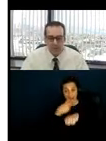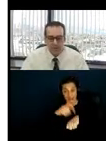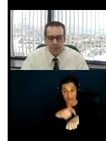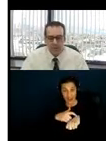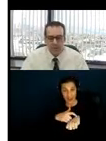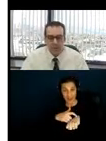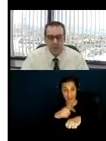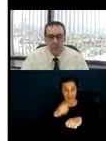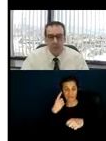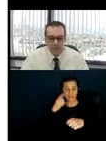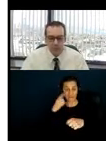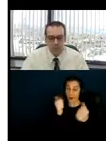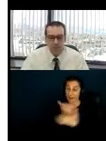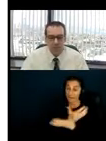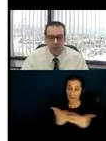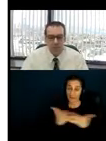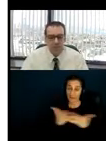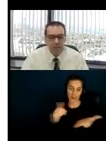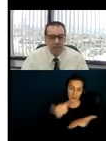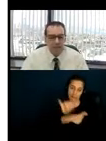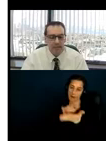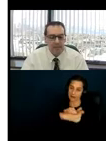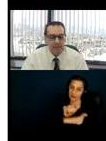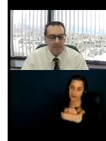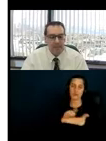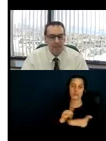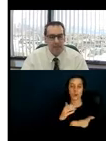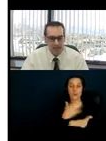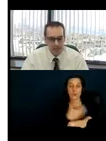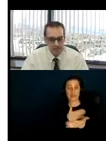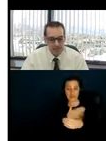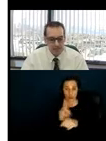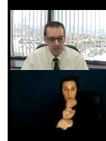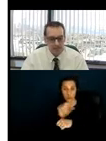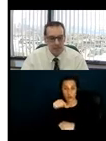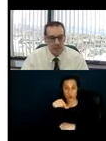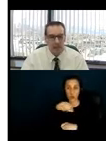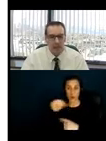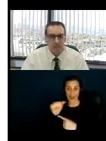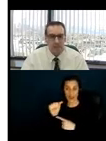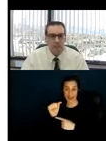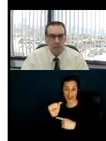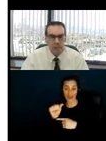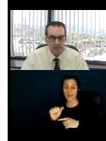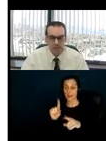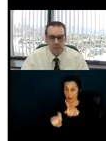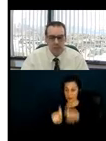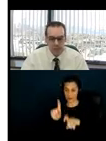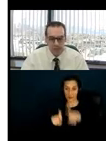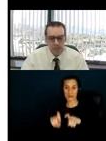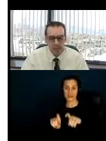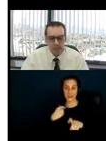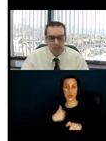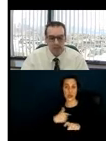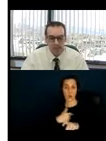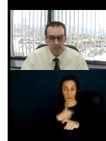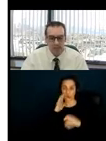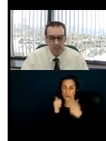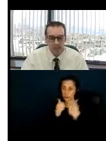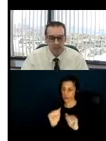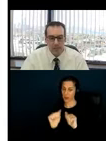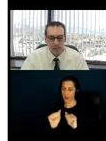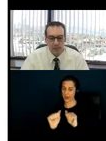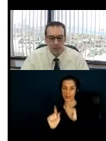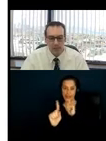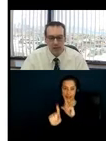question and answer section. We'll do our best to answer it at the end of this event or after the event. Please refer to slide three in this slide